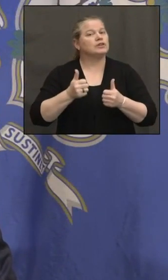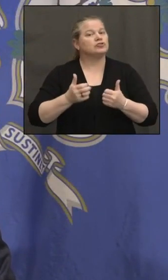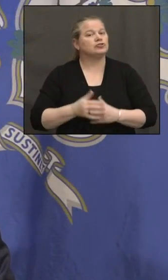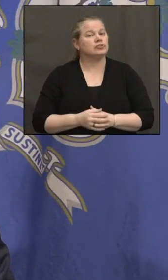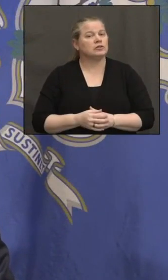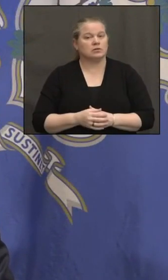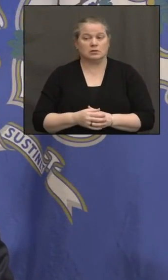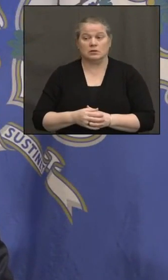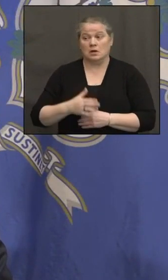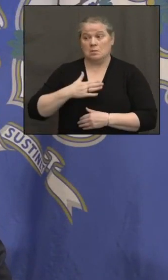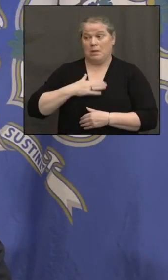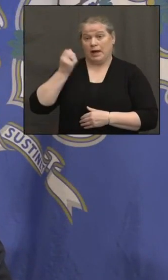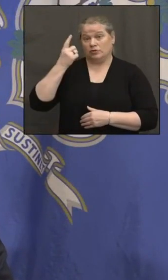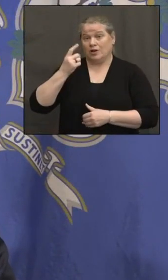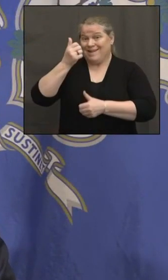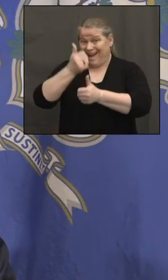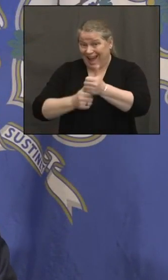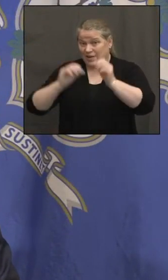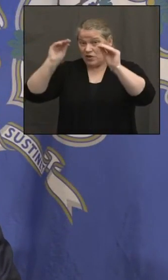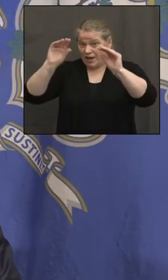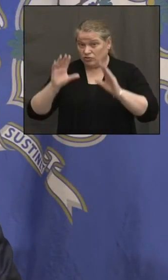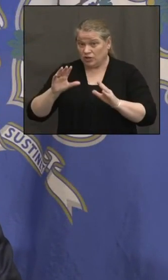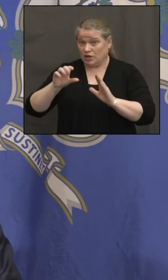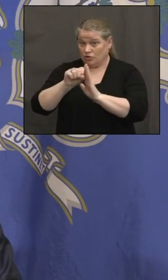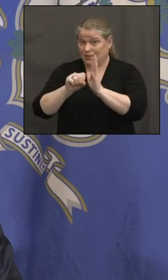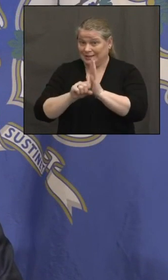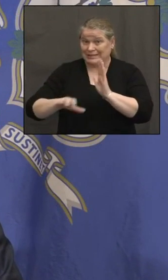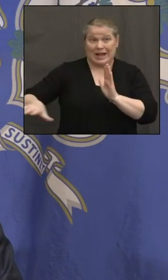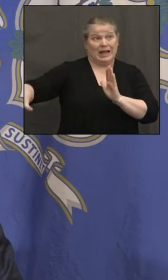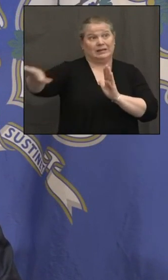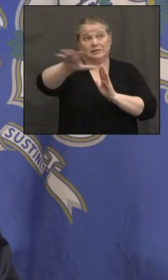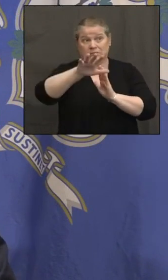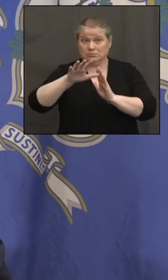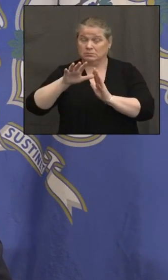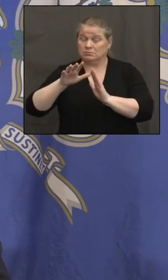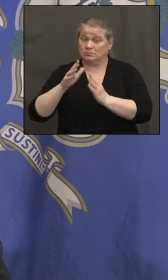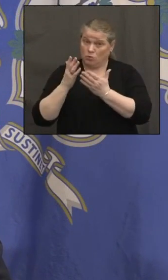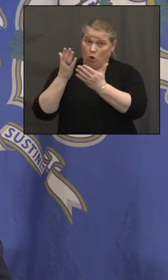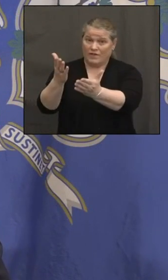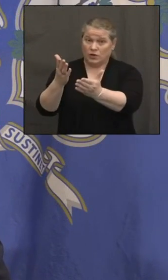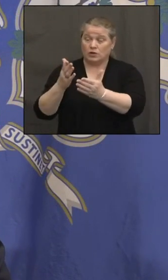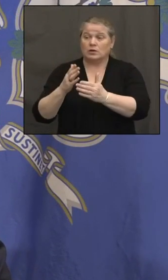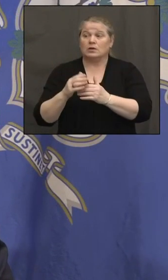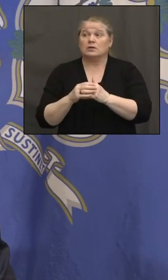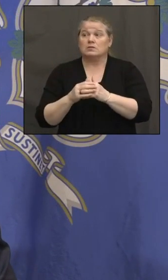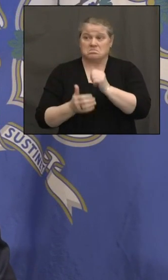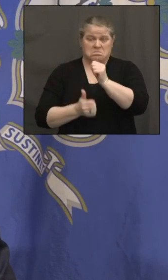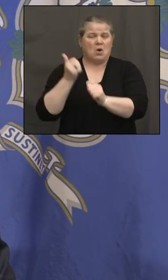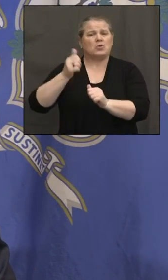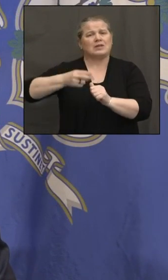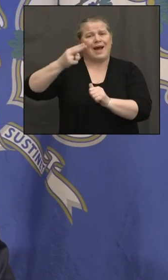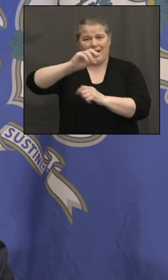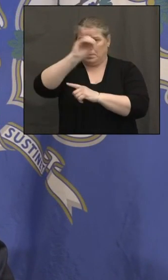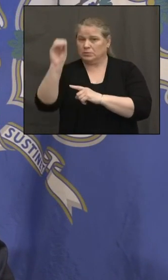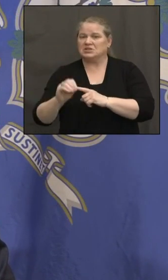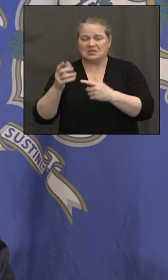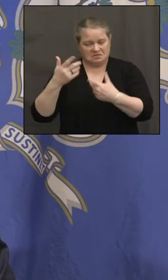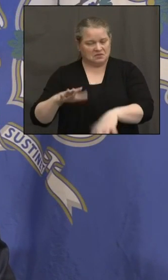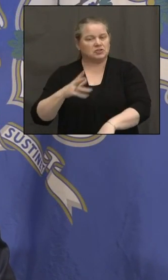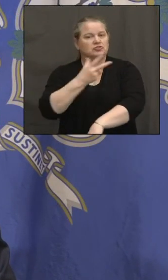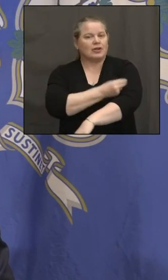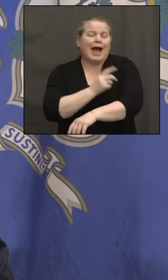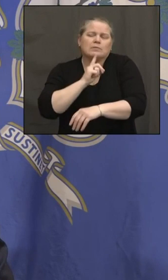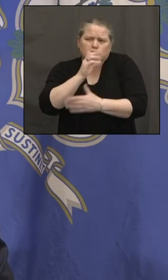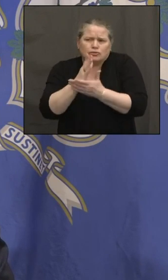in the state. The vast majority have had their first shot. I'm sure there's still some hesitancy as there's been in all groups. But